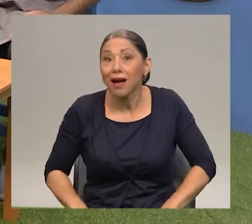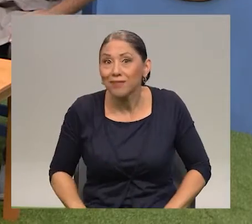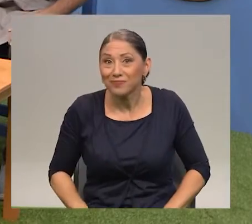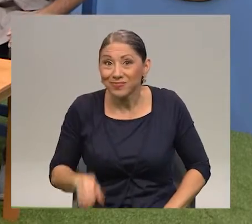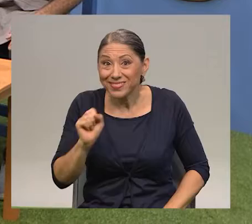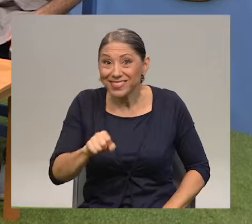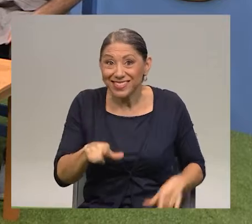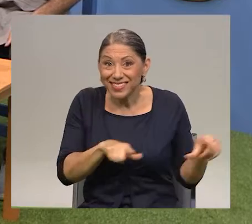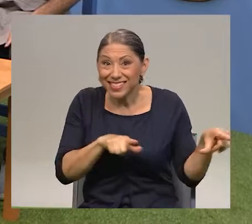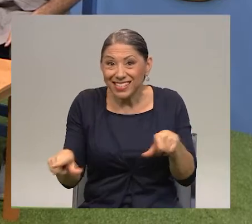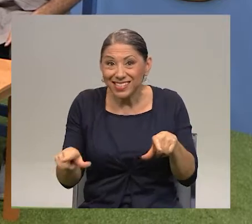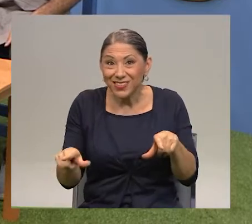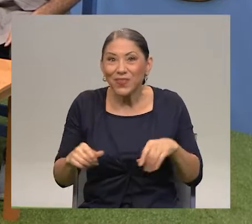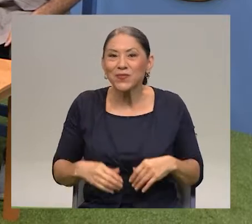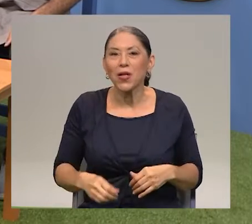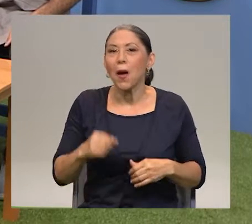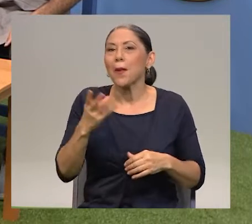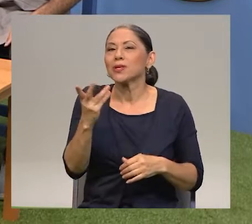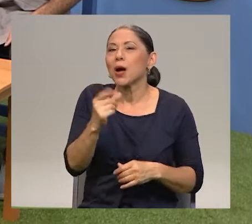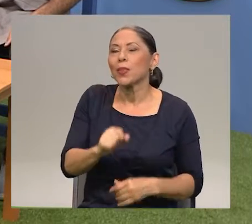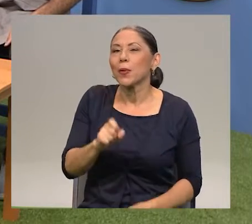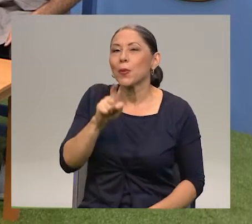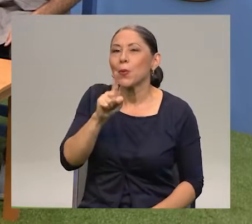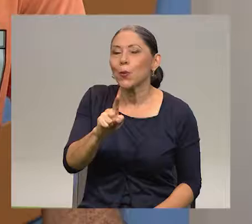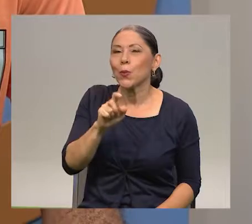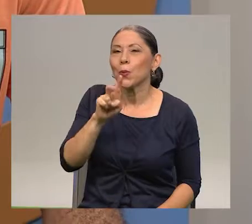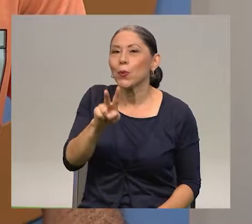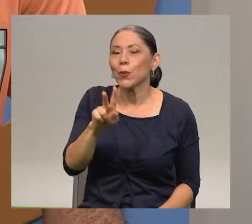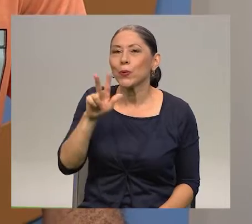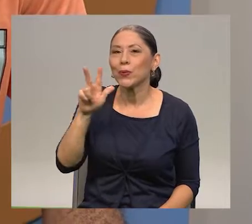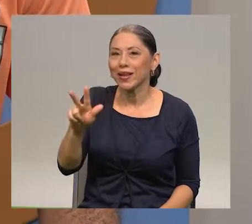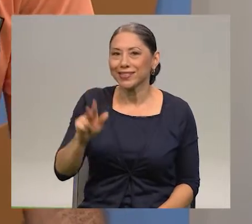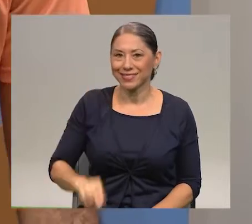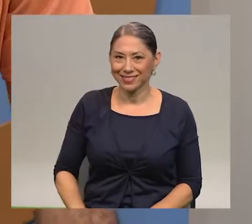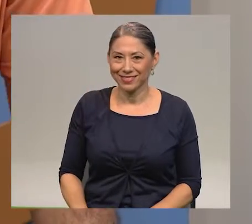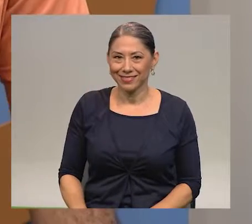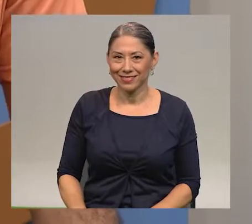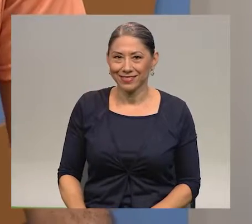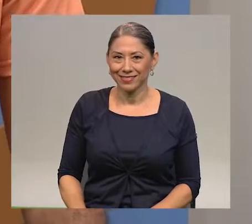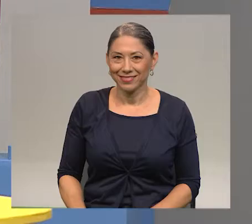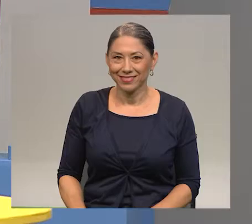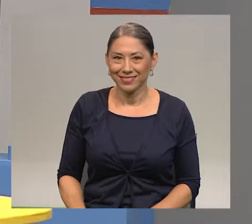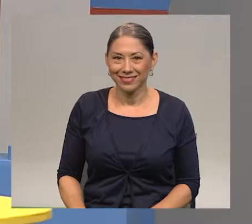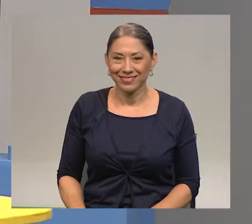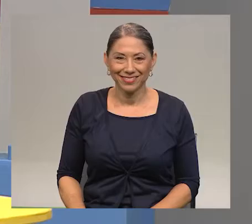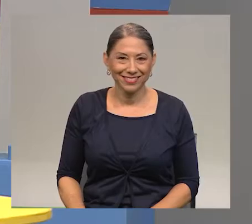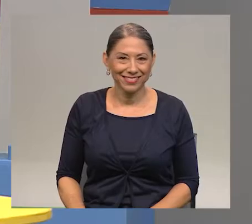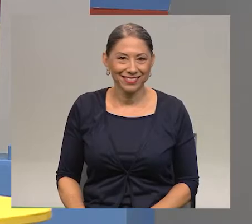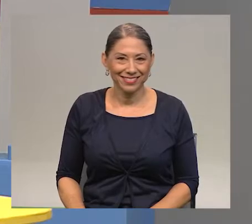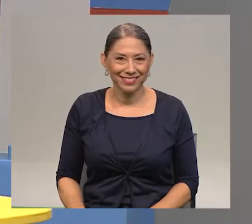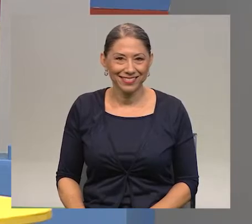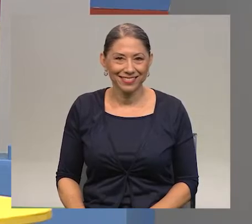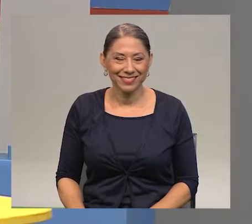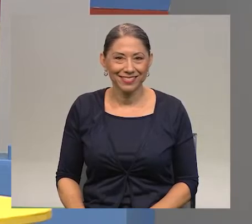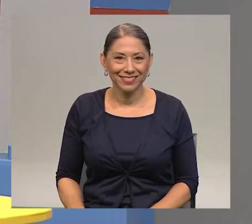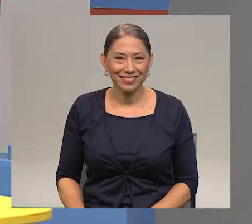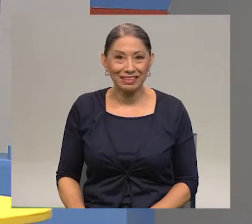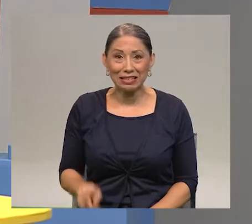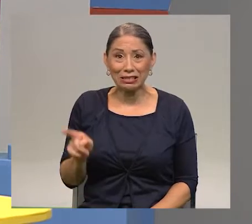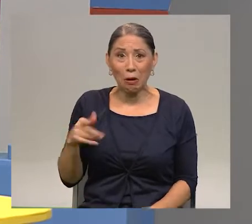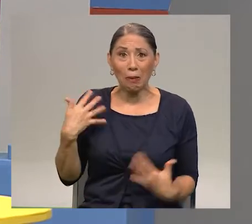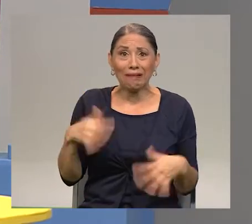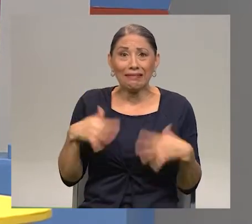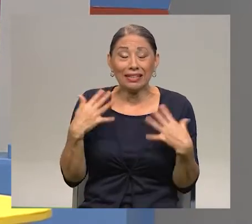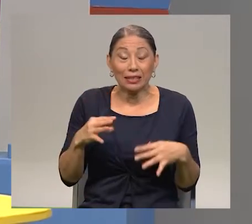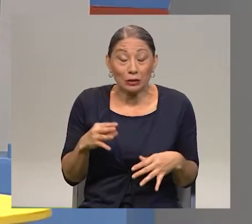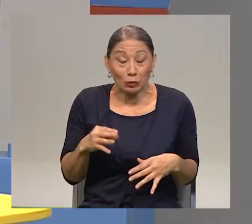Are you ready? Let's count to three. One. Two. Three. Mmm. Mmm. It's sour. It's sour.